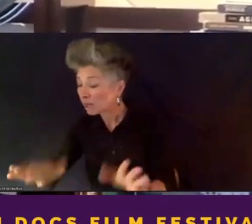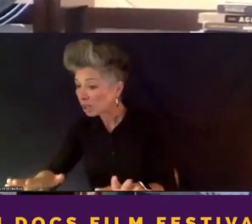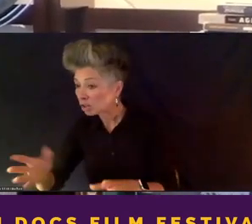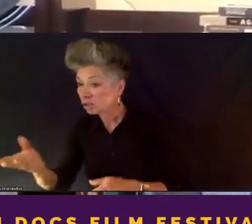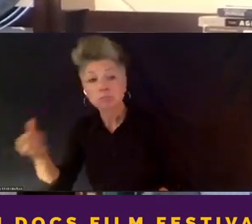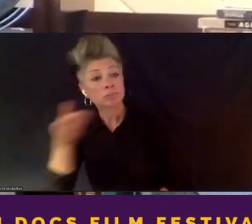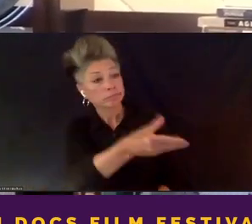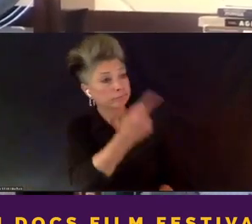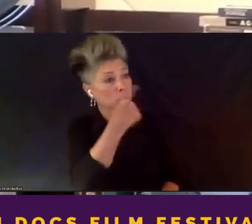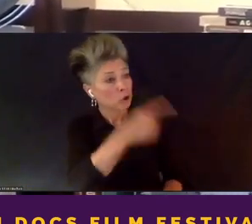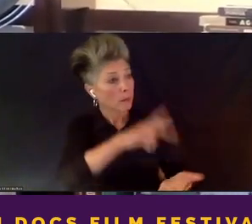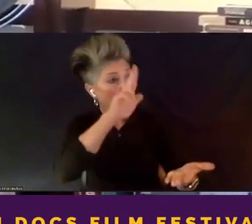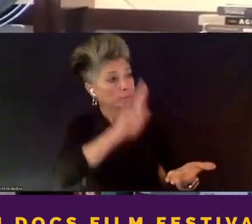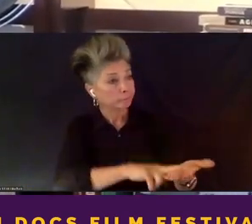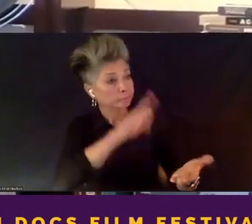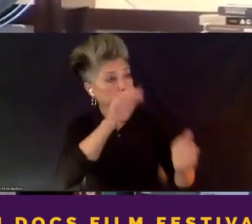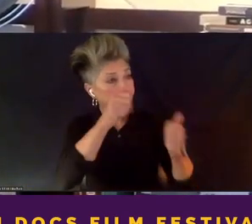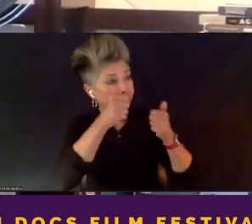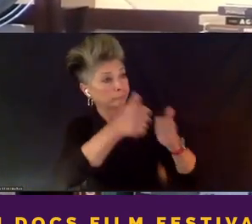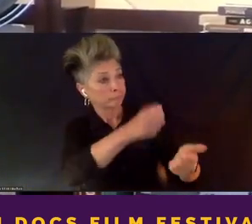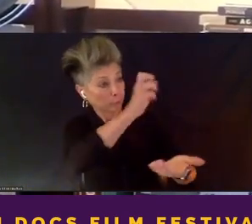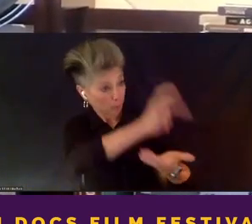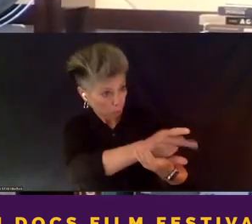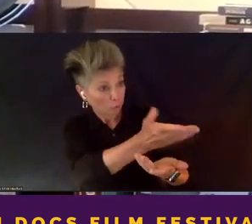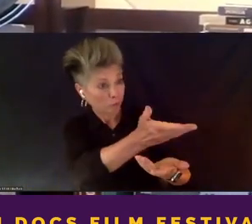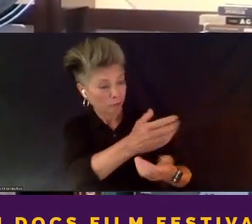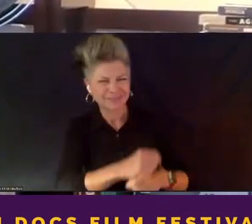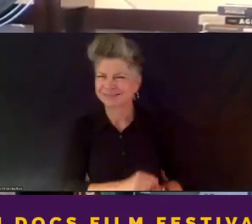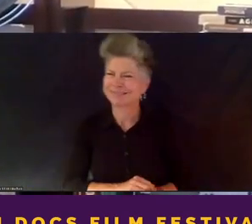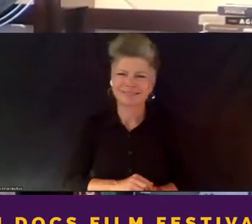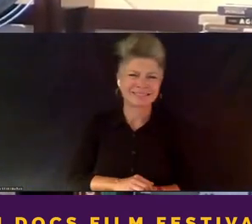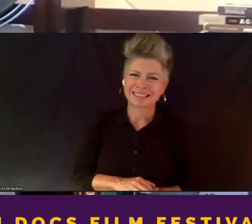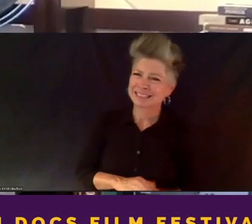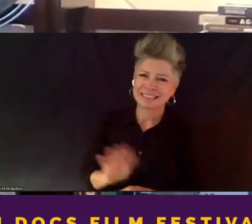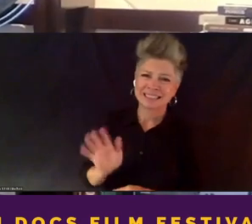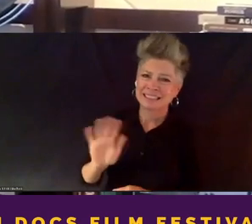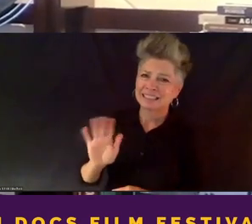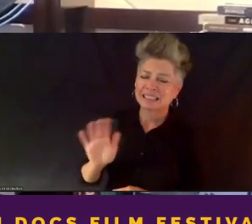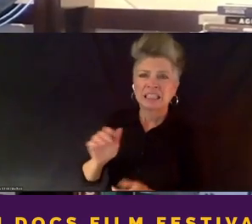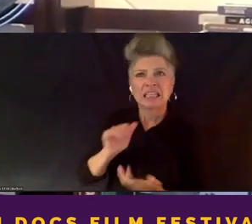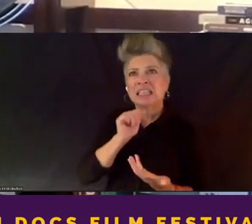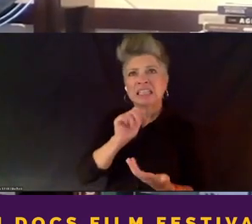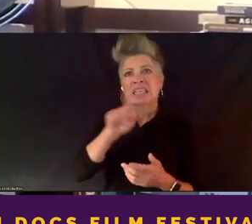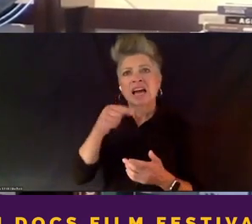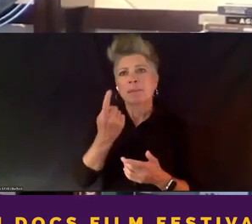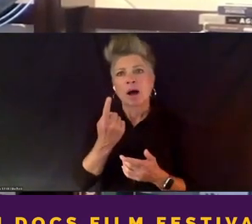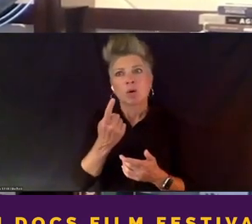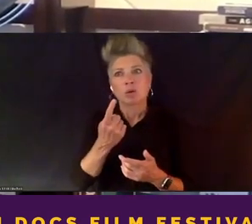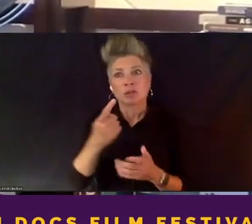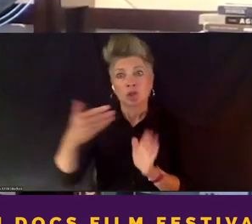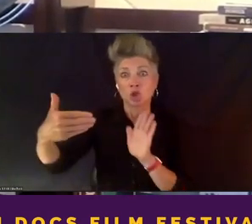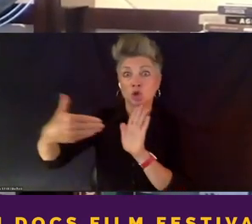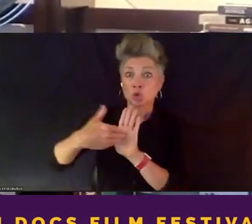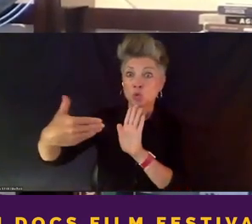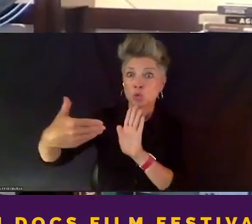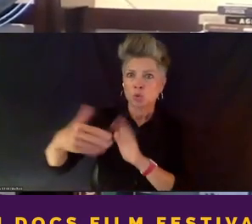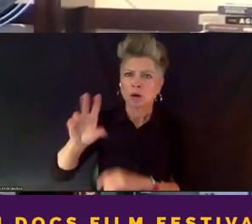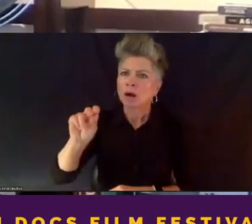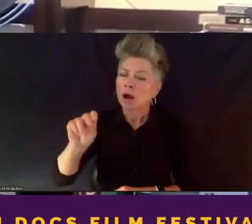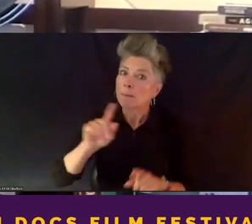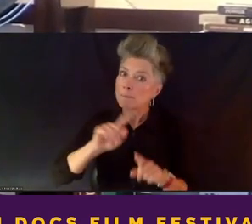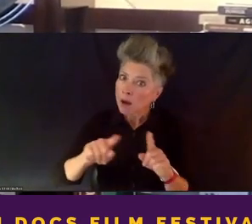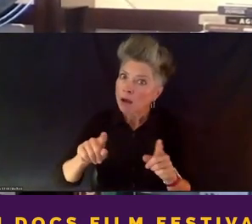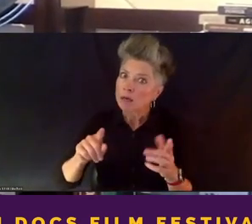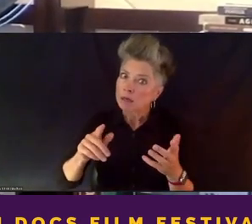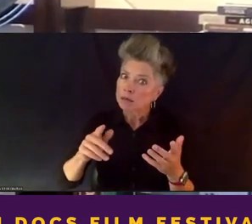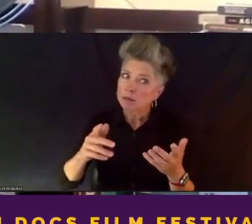going to get sued because that's, I mean, cause that's also the thing it's, you know, it's not about just sort of getting sued, but it's also making sure that you're doing,